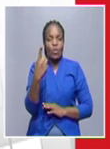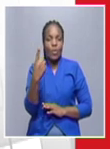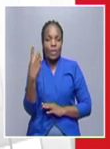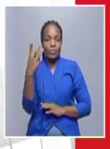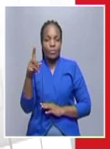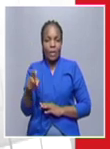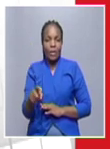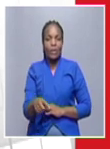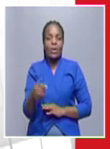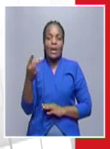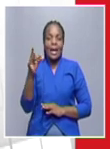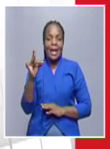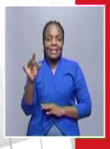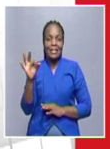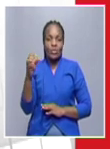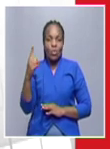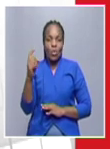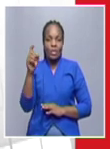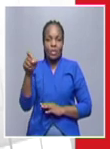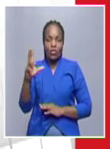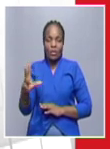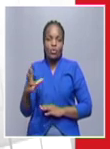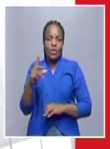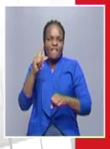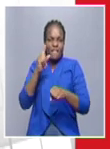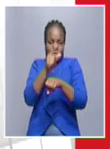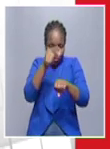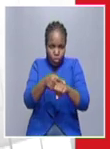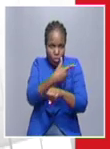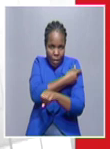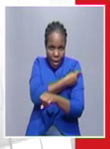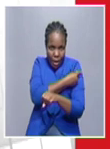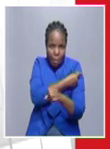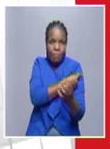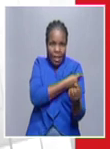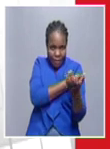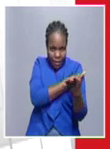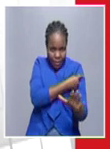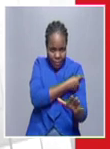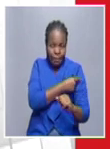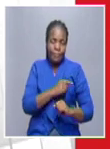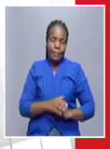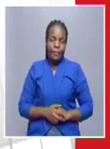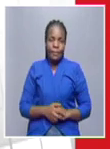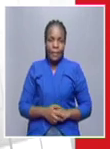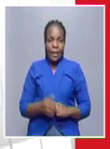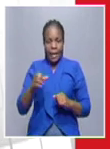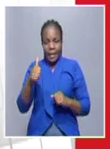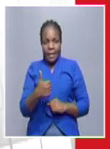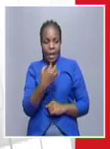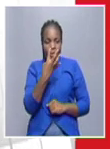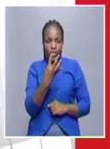persons had received one dose of kobe 19 vaccine of whom 45